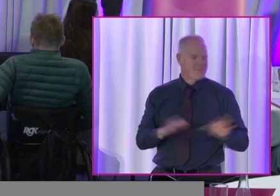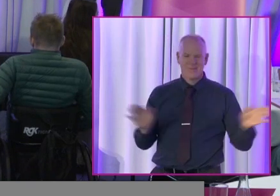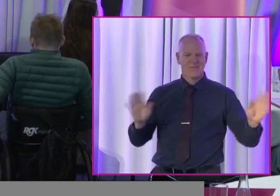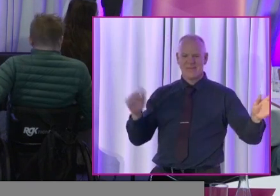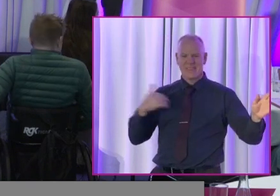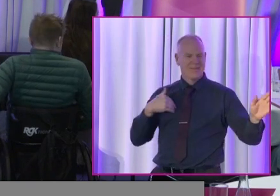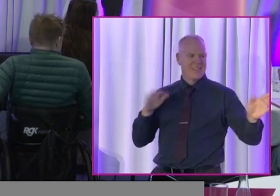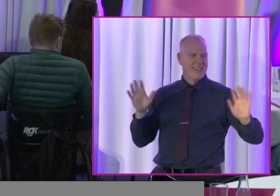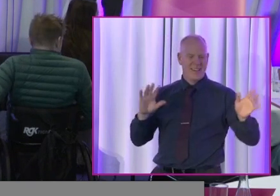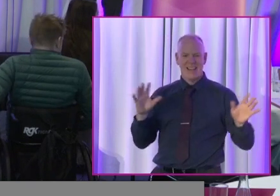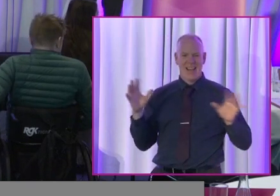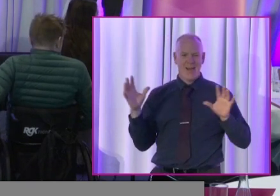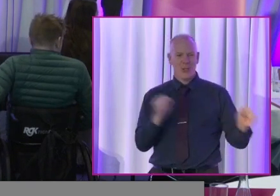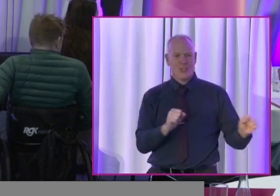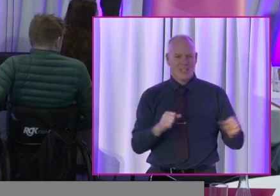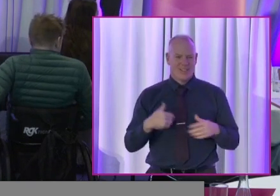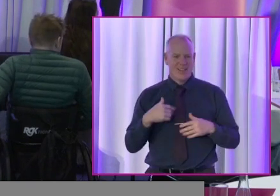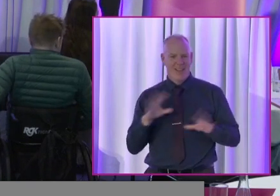That's an ambush. Yeah.